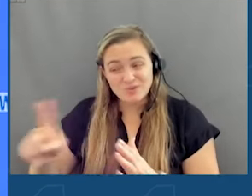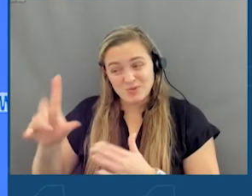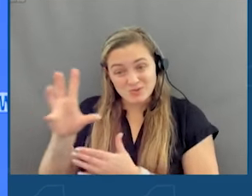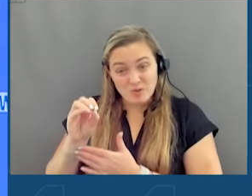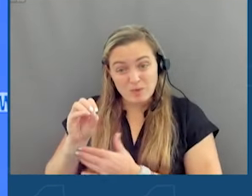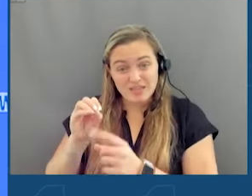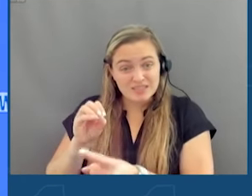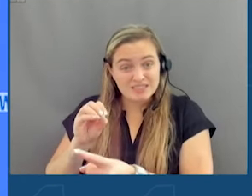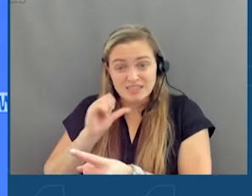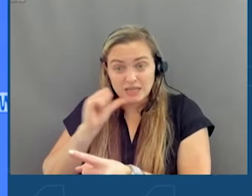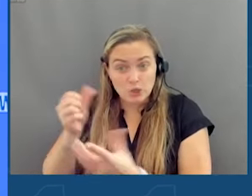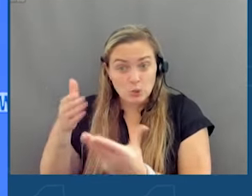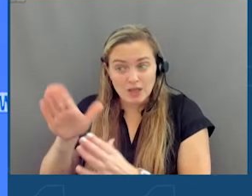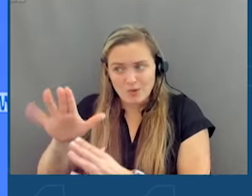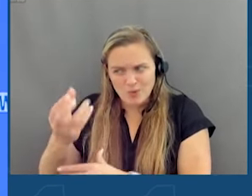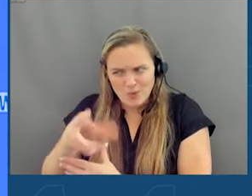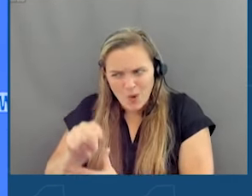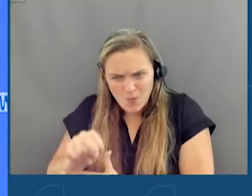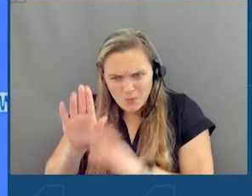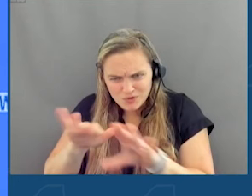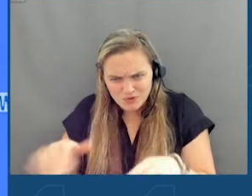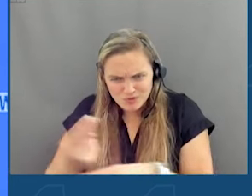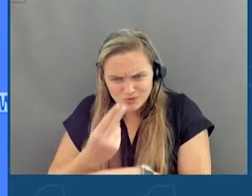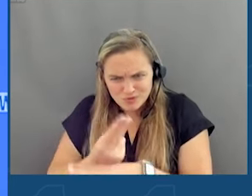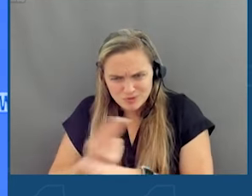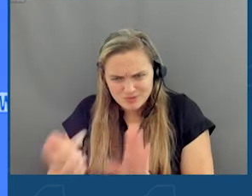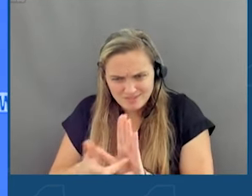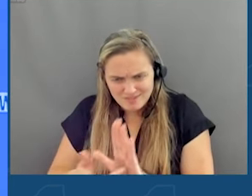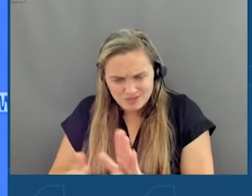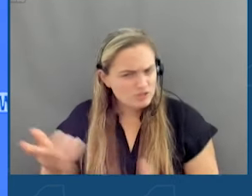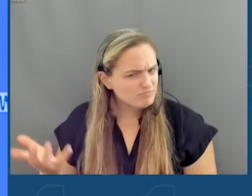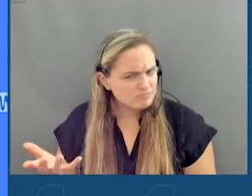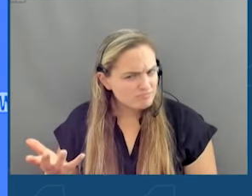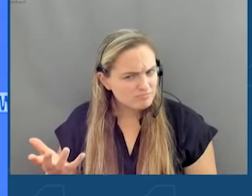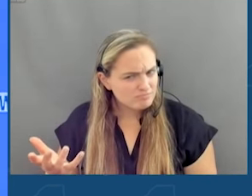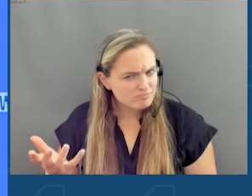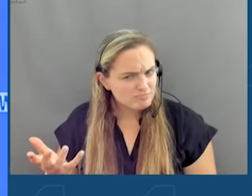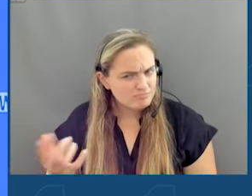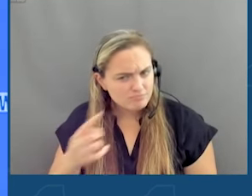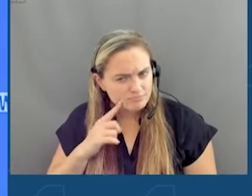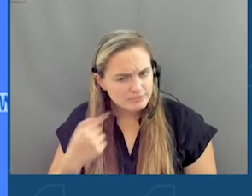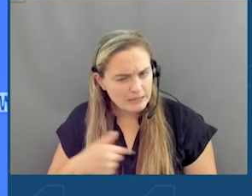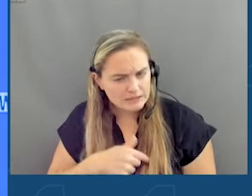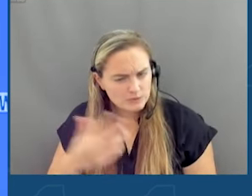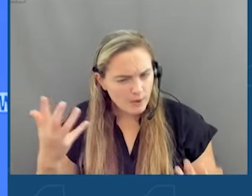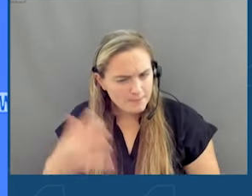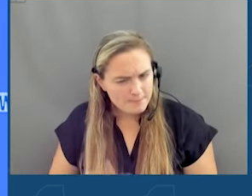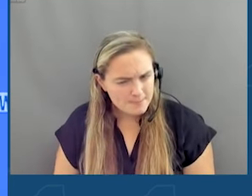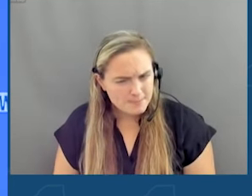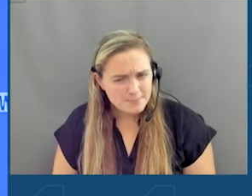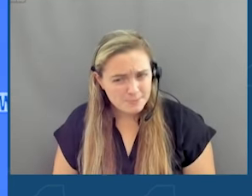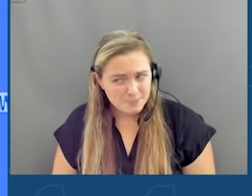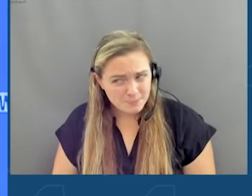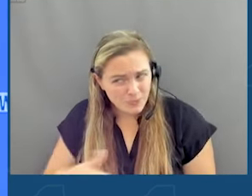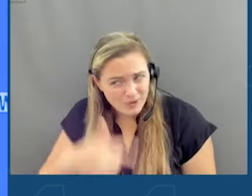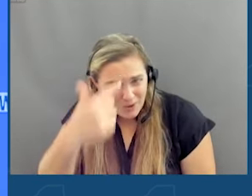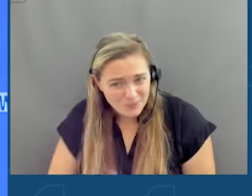don't allow their own kids to use these technologies. What does that say to us? I think we all know.